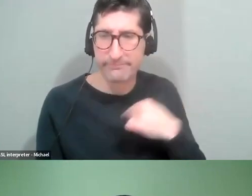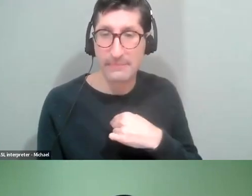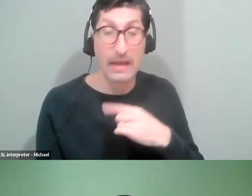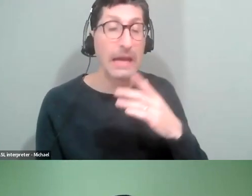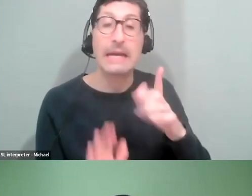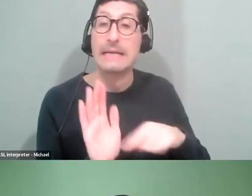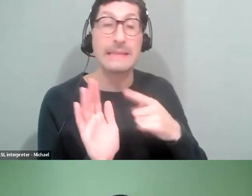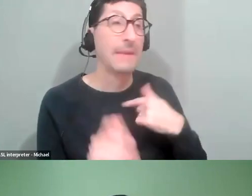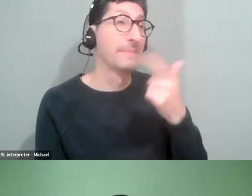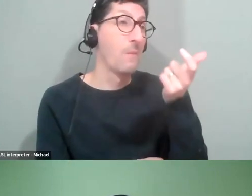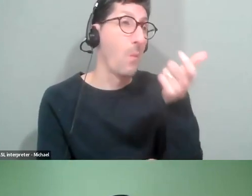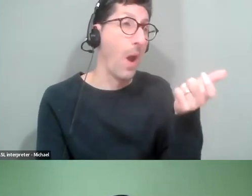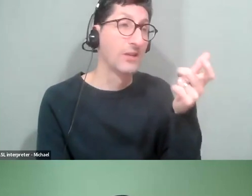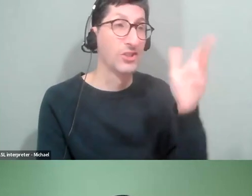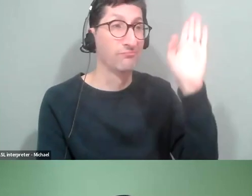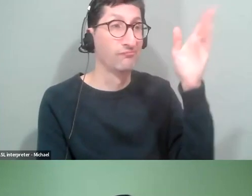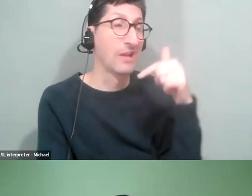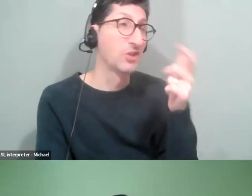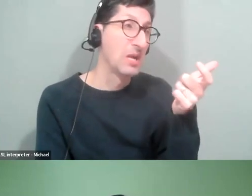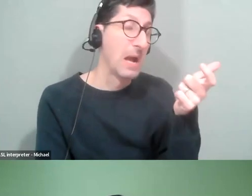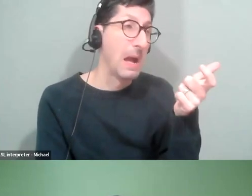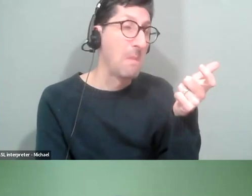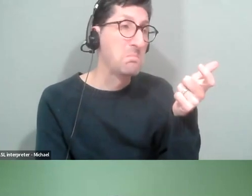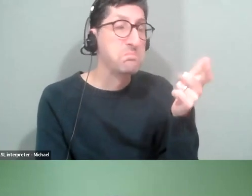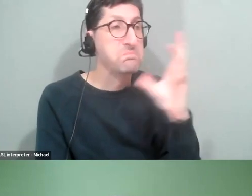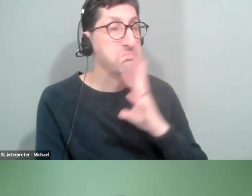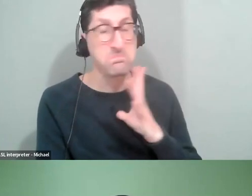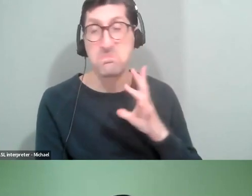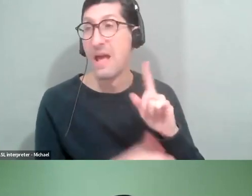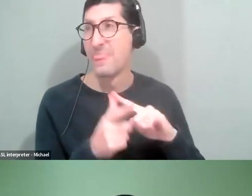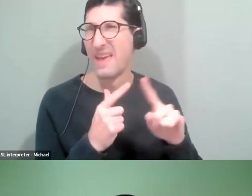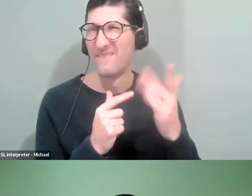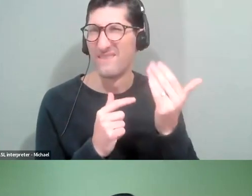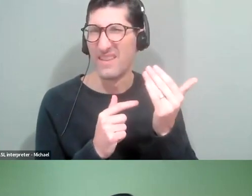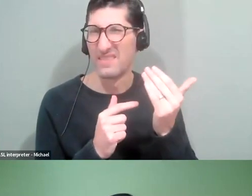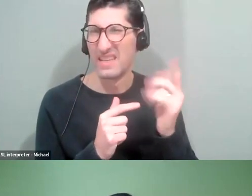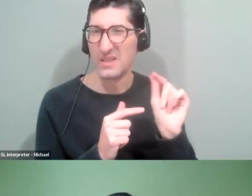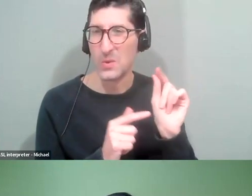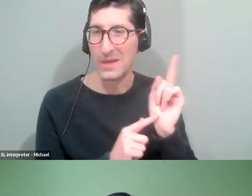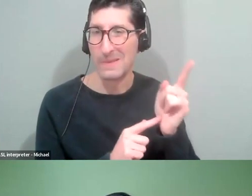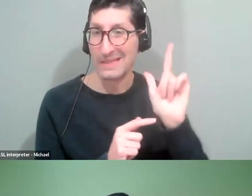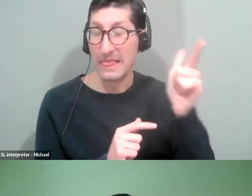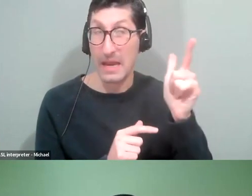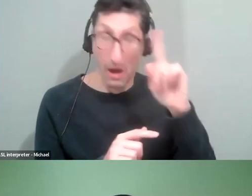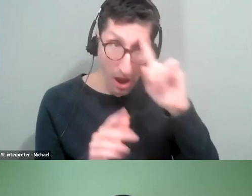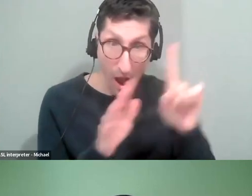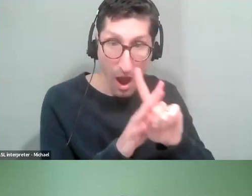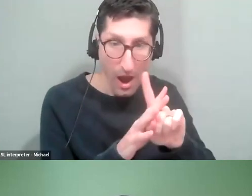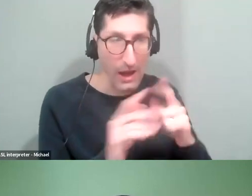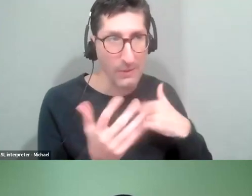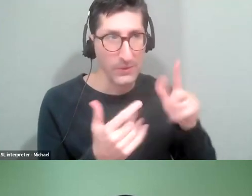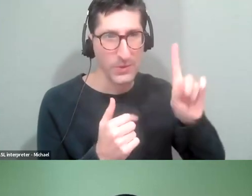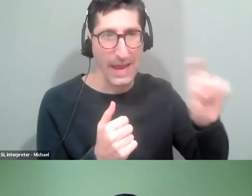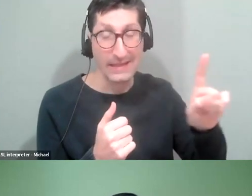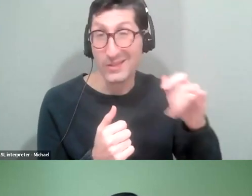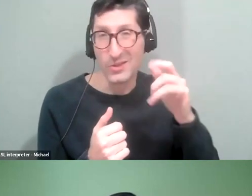I think of my questions 15 or 20 minutes later. So I just put my email in the chat, please feel free to reach out and if I don't know the answer to